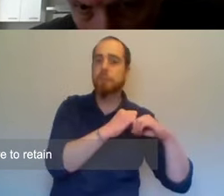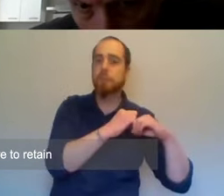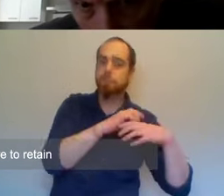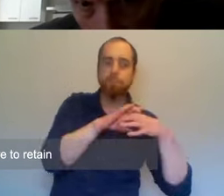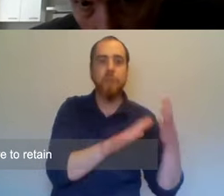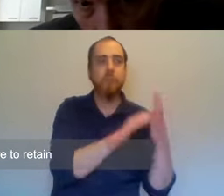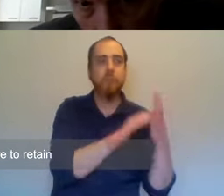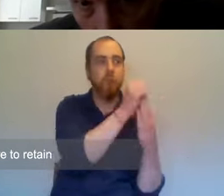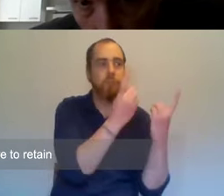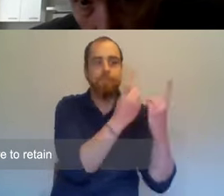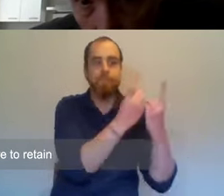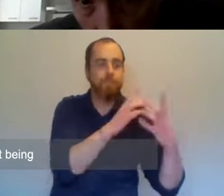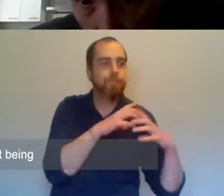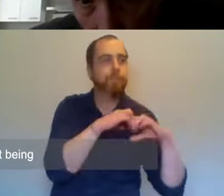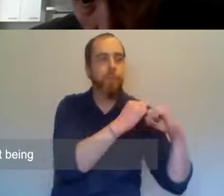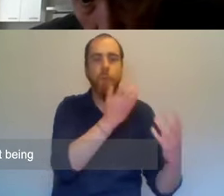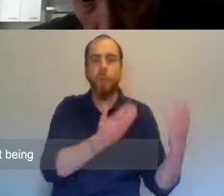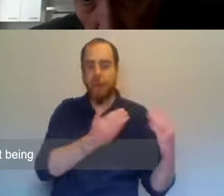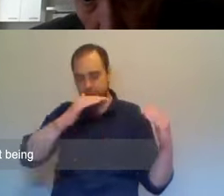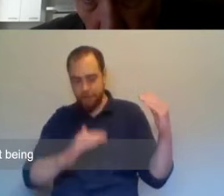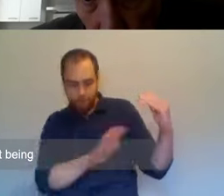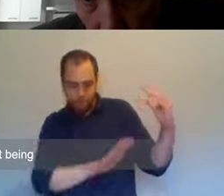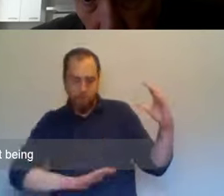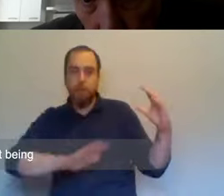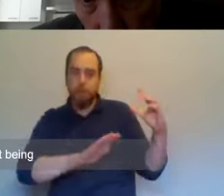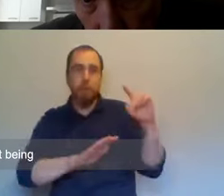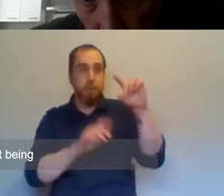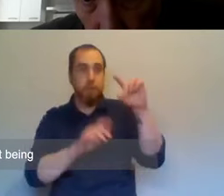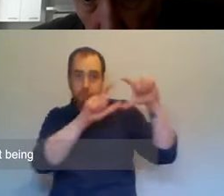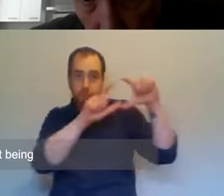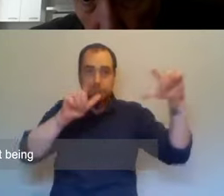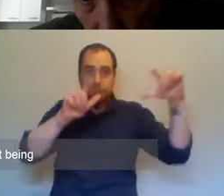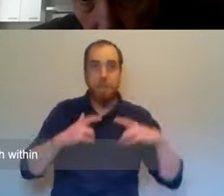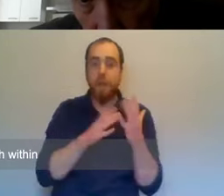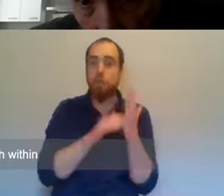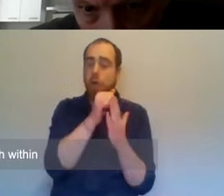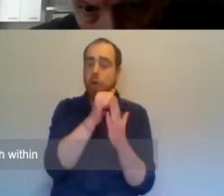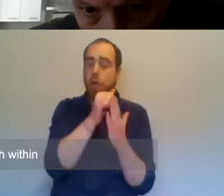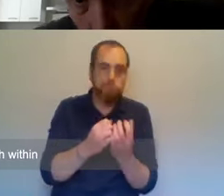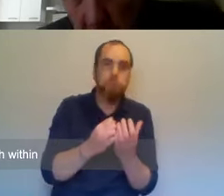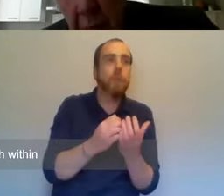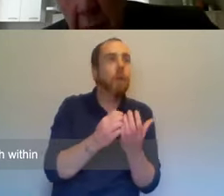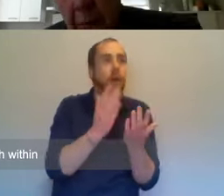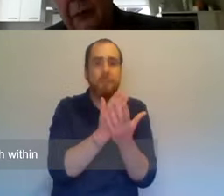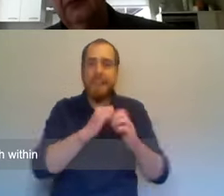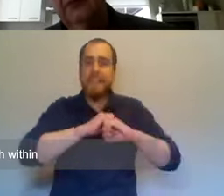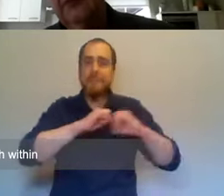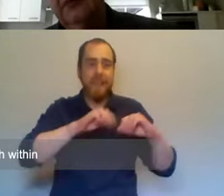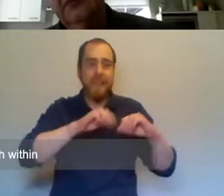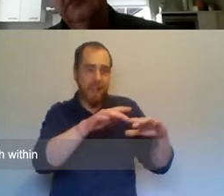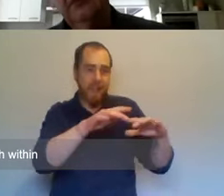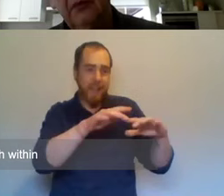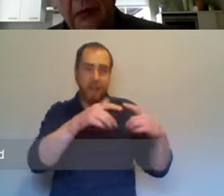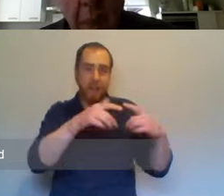retain a culture that was not being given space, much space with, with,